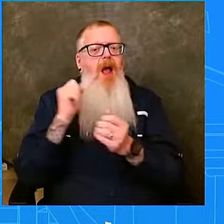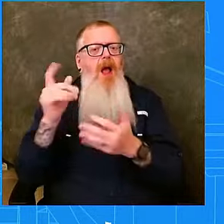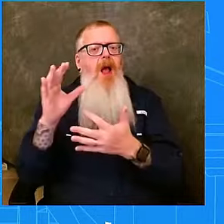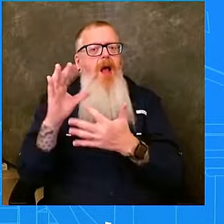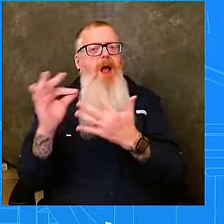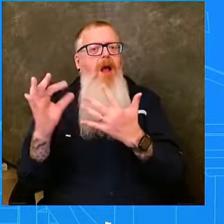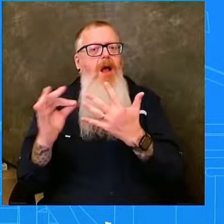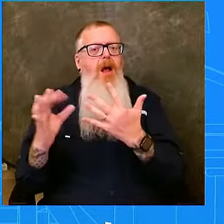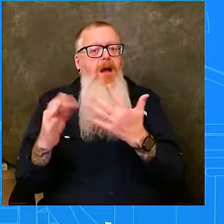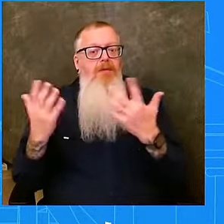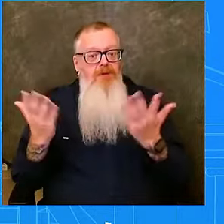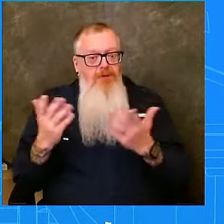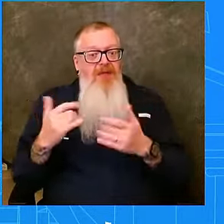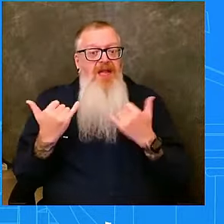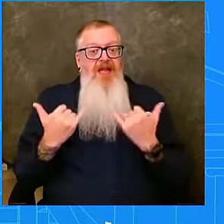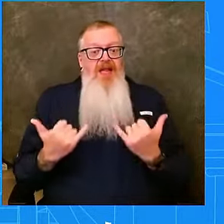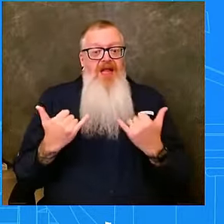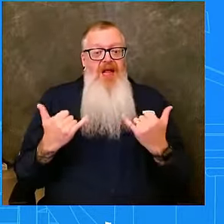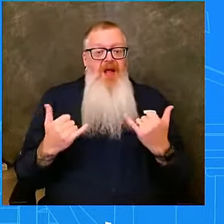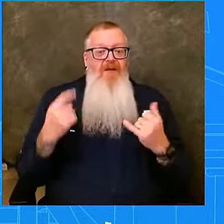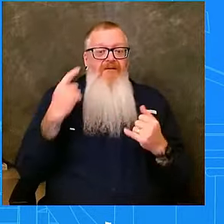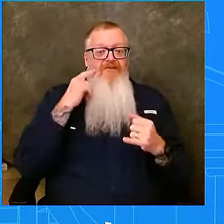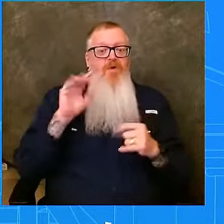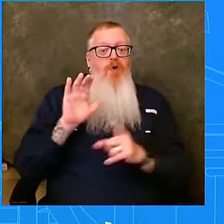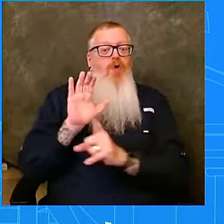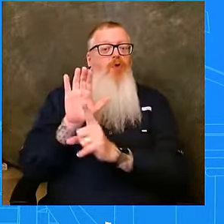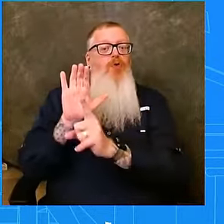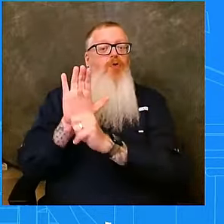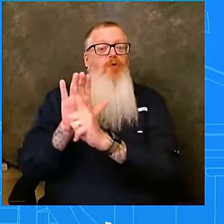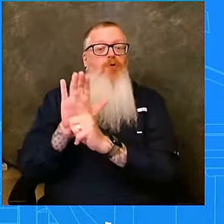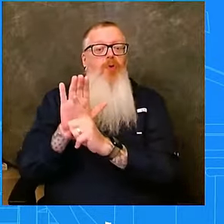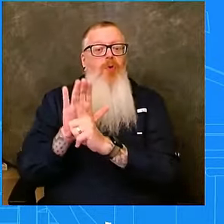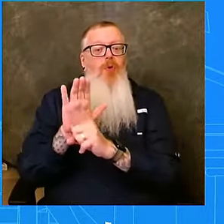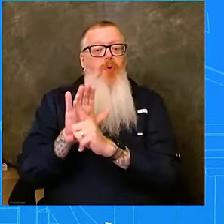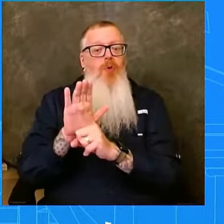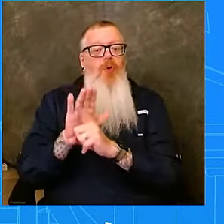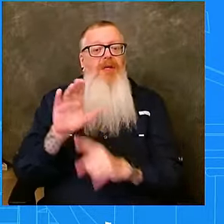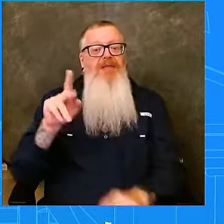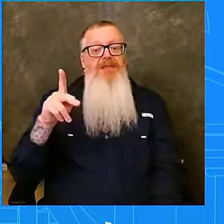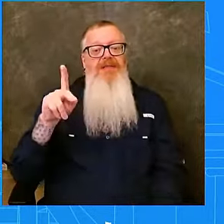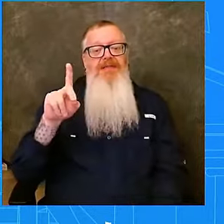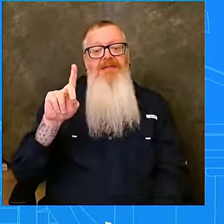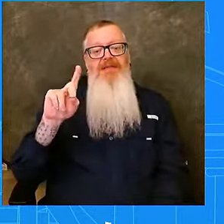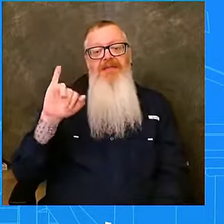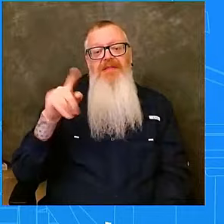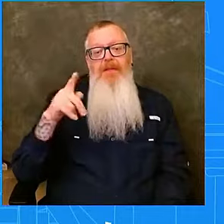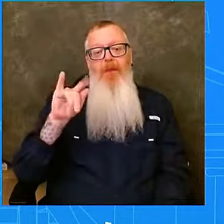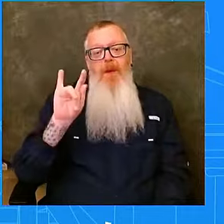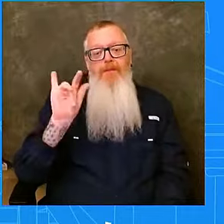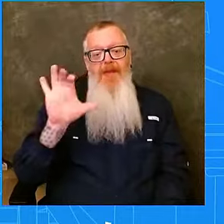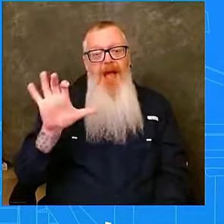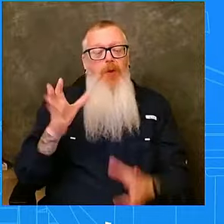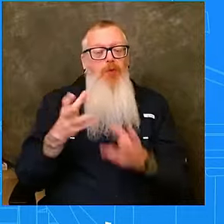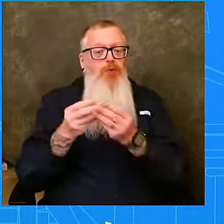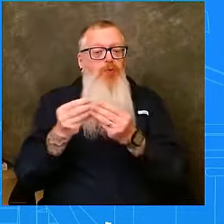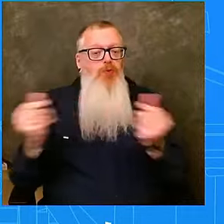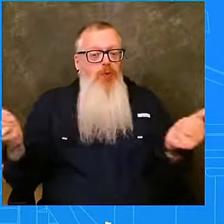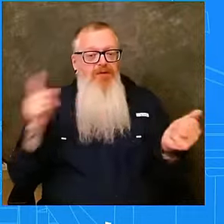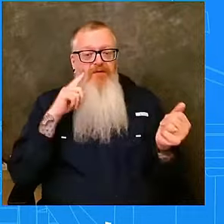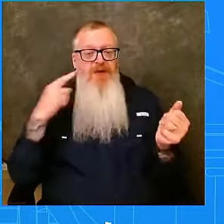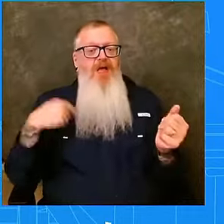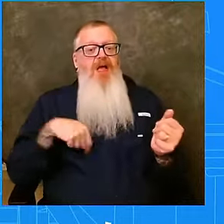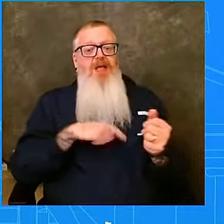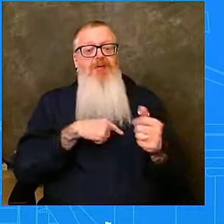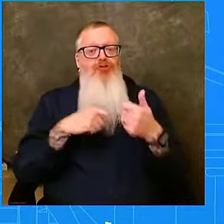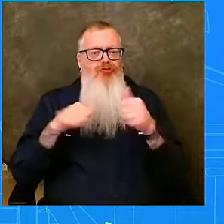lasting stability and security across the Israel-Lebanon border. We are in discussions for